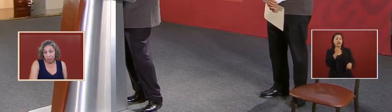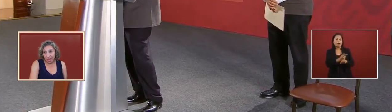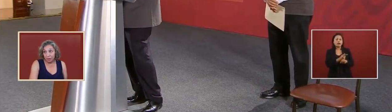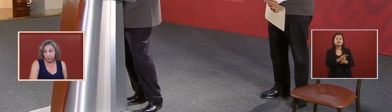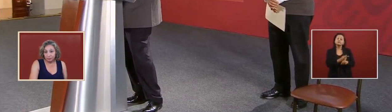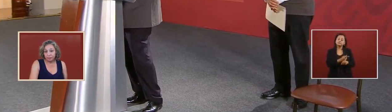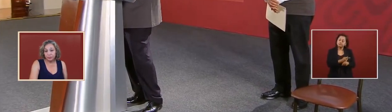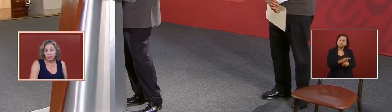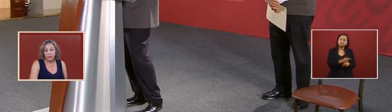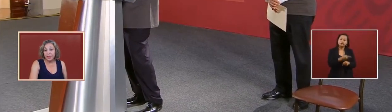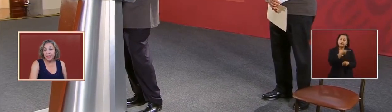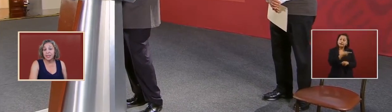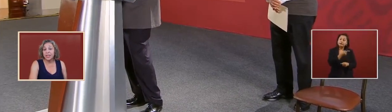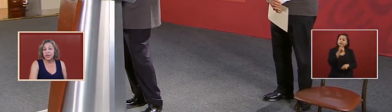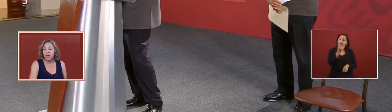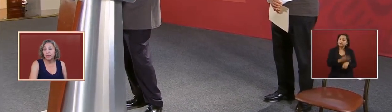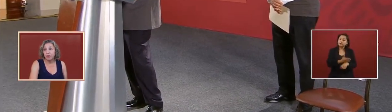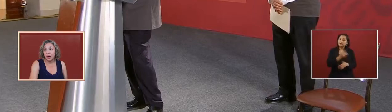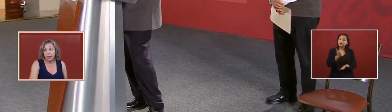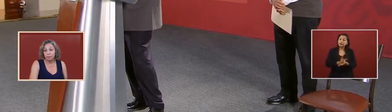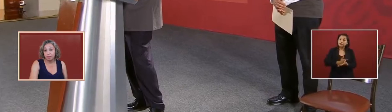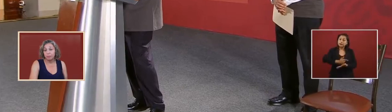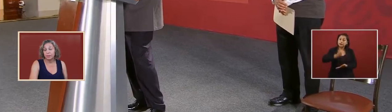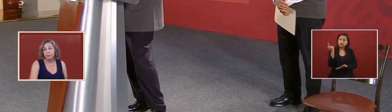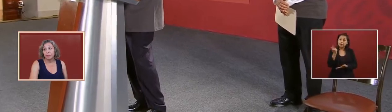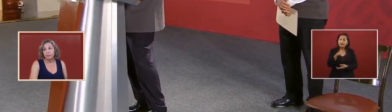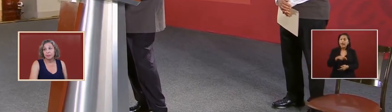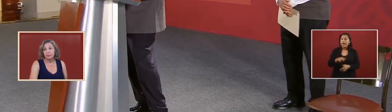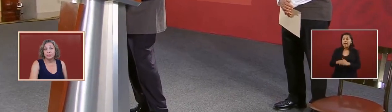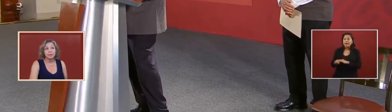to bail it is a grave crime